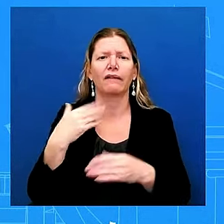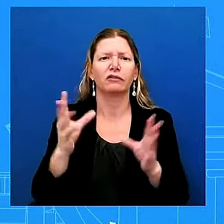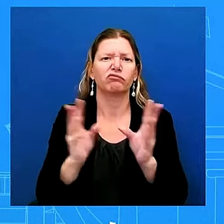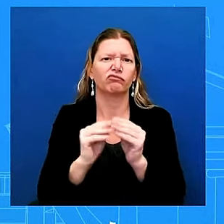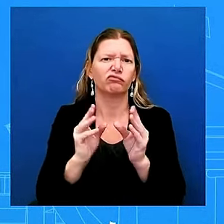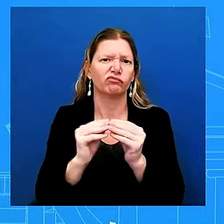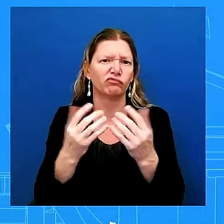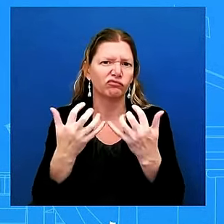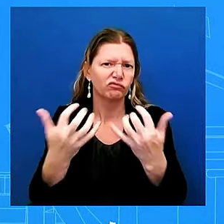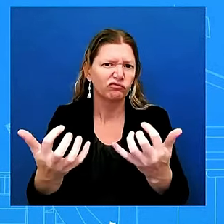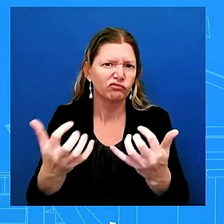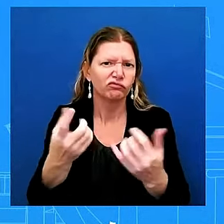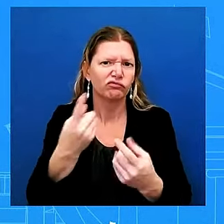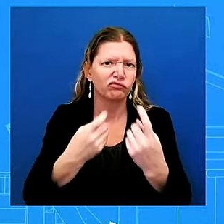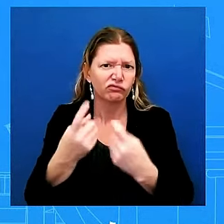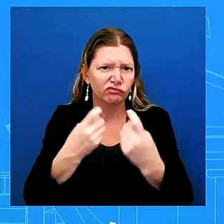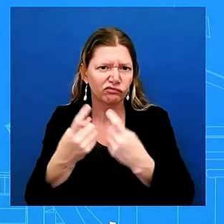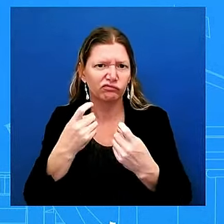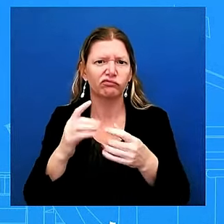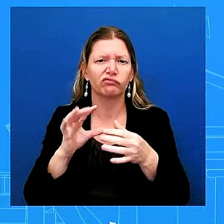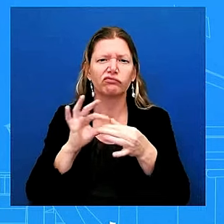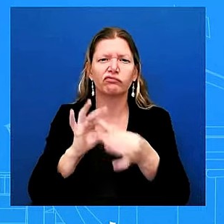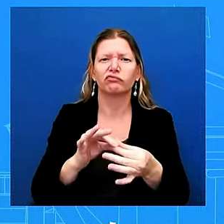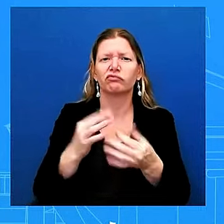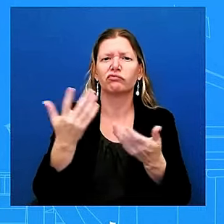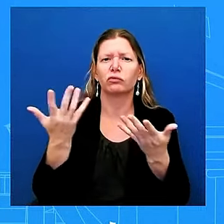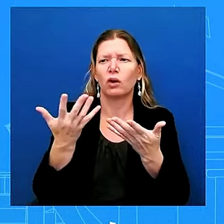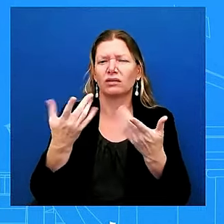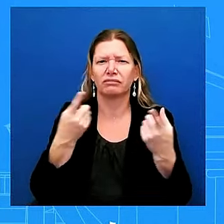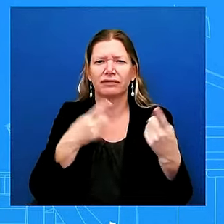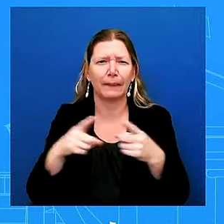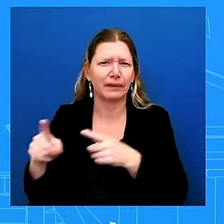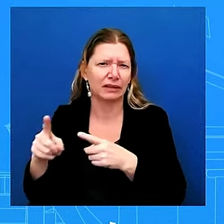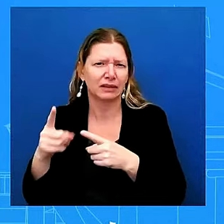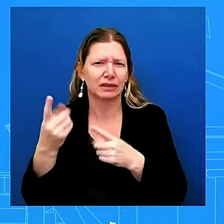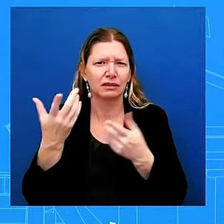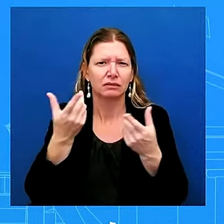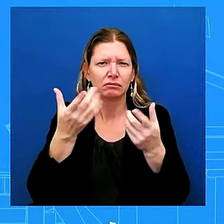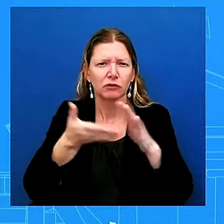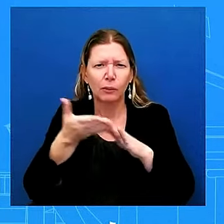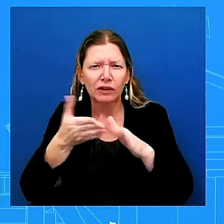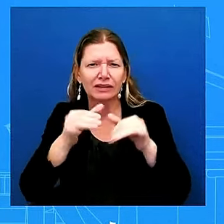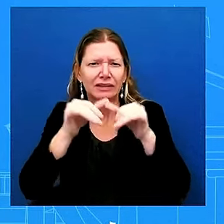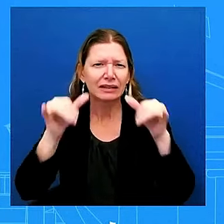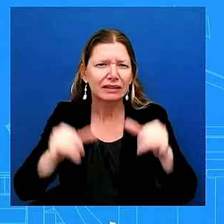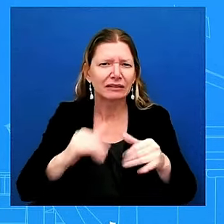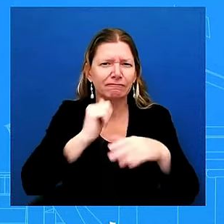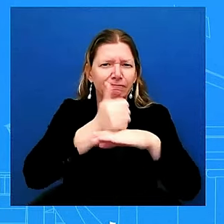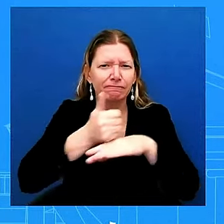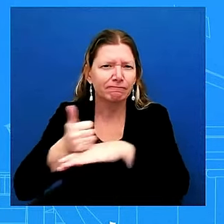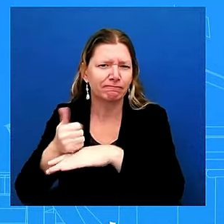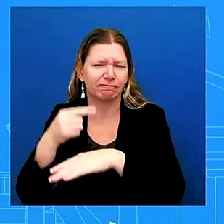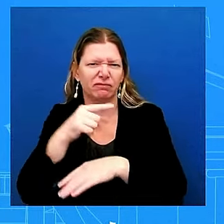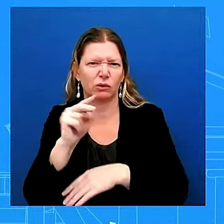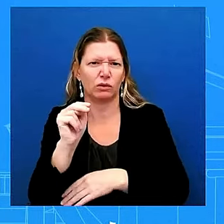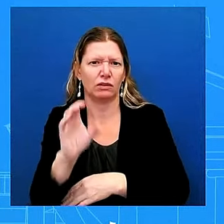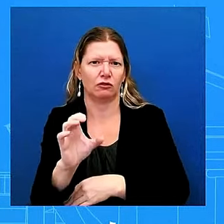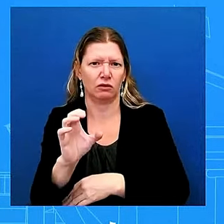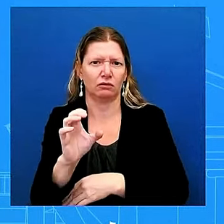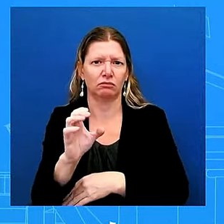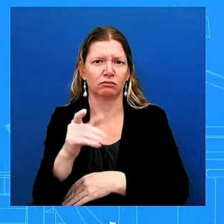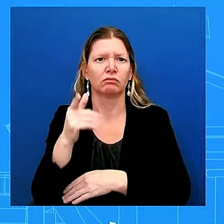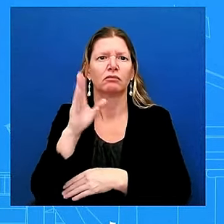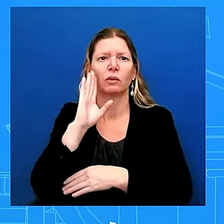and then he will have an oval spray to read out additional updates to the pool and later this